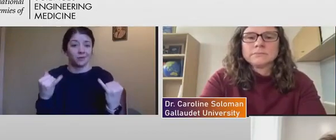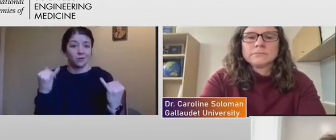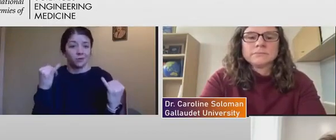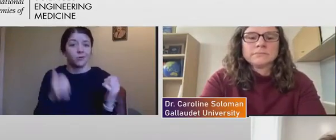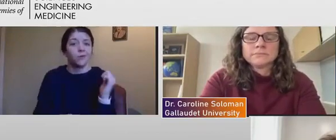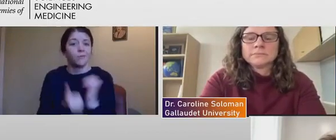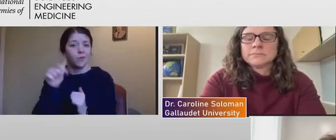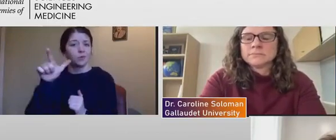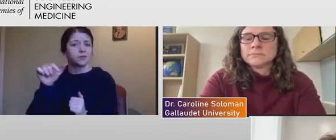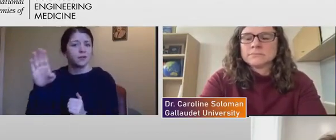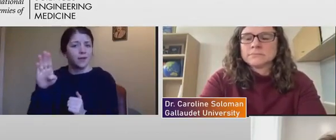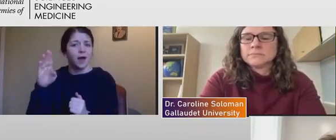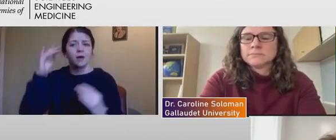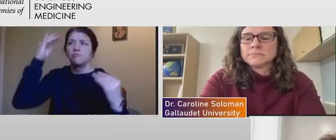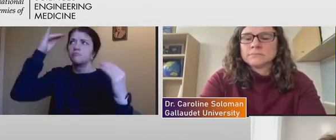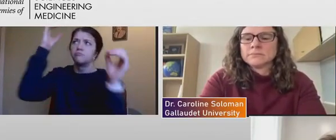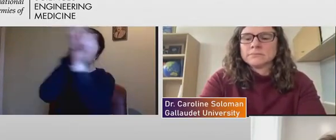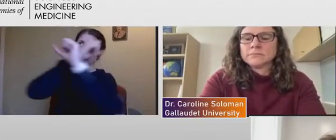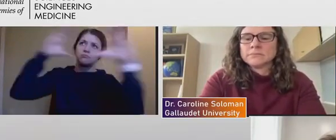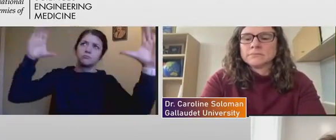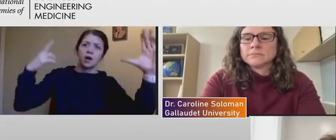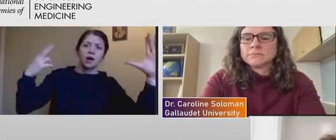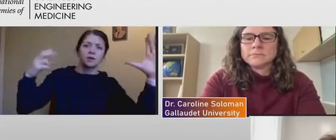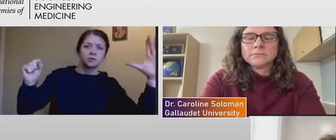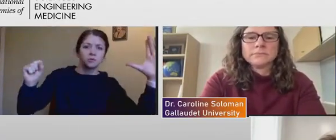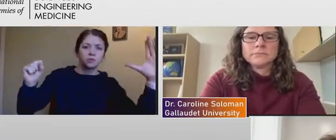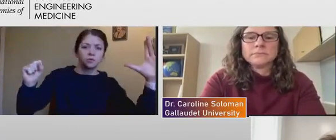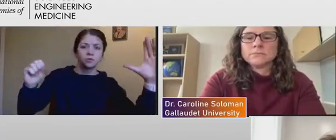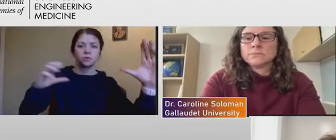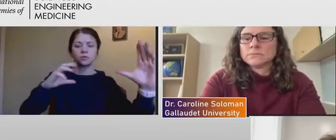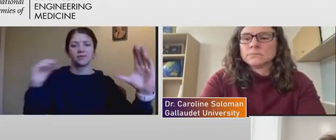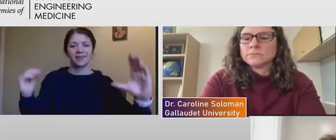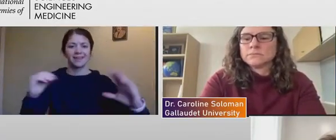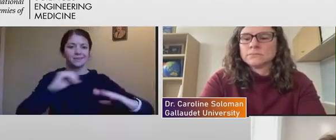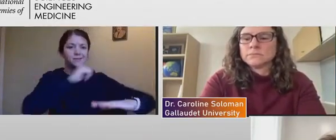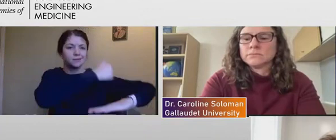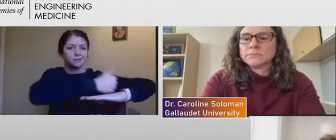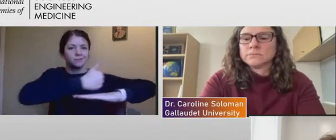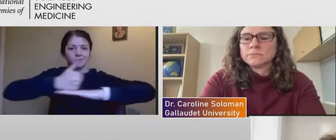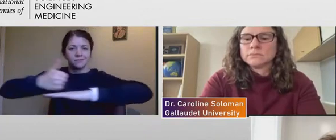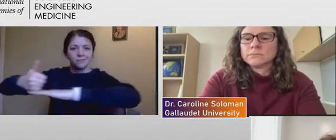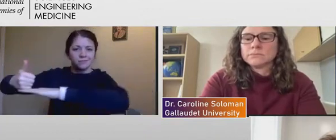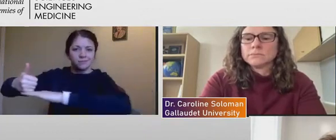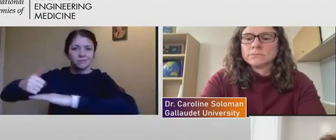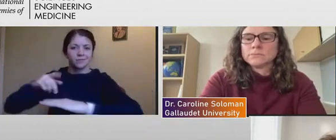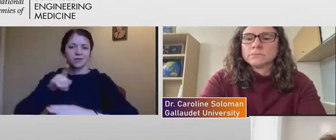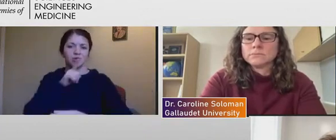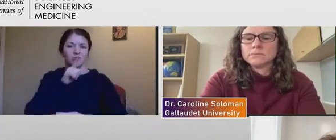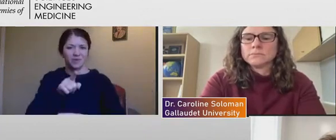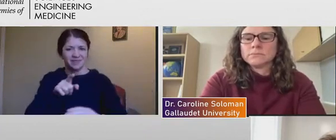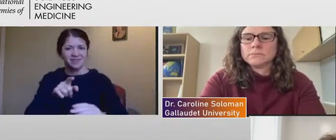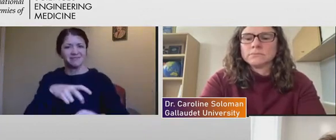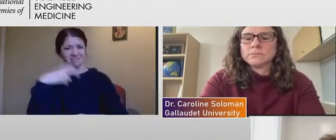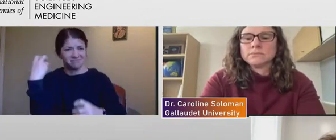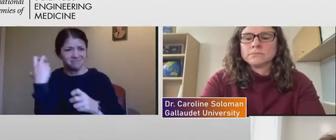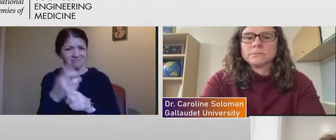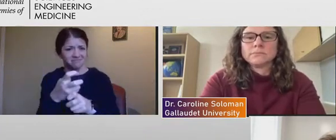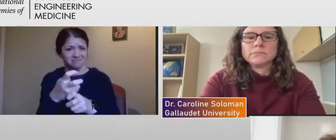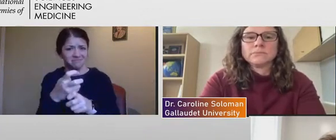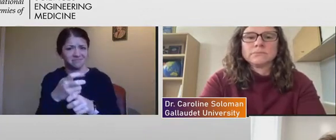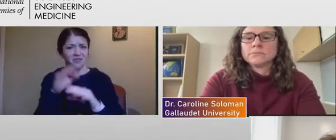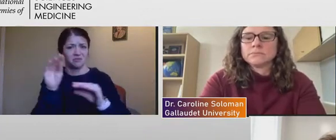high school and the fixtures are really makes it very difficult to get around.